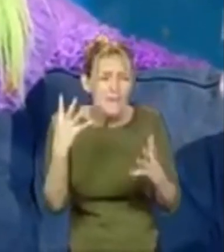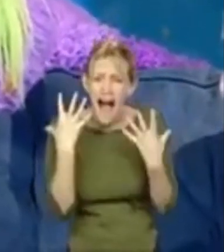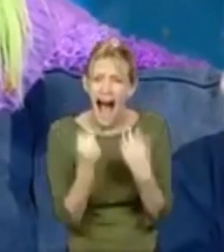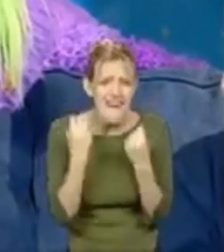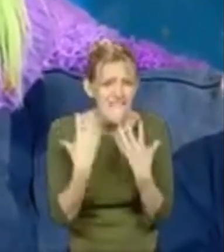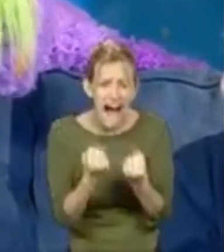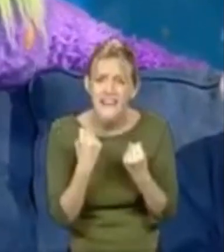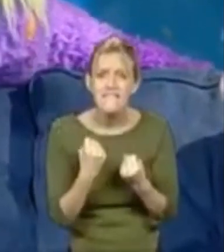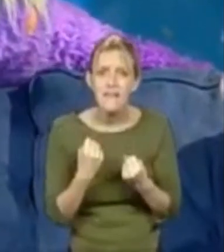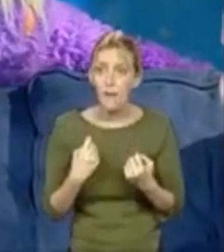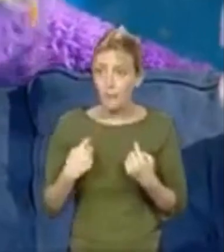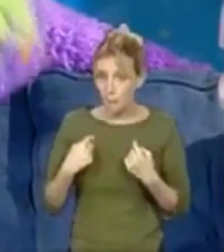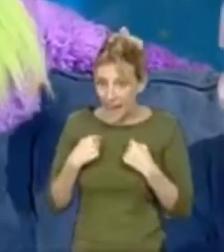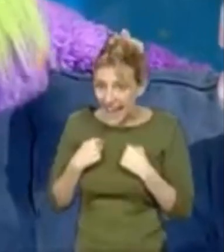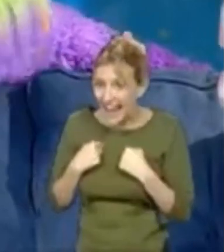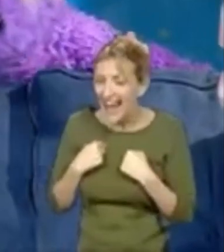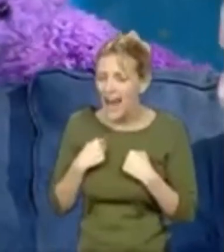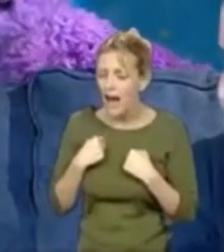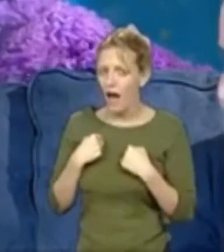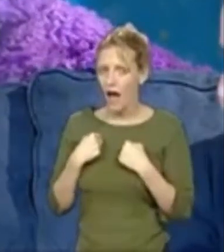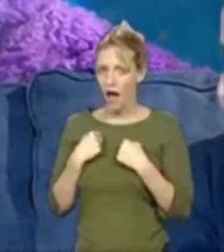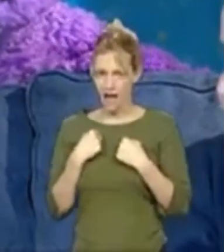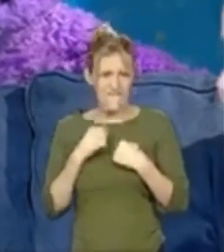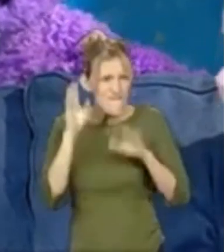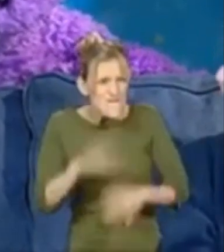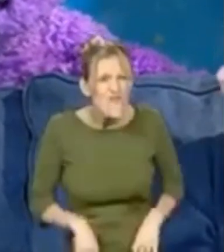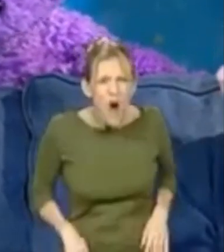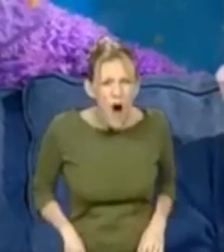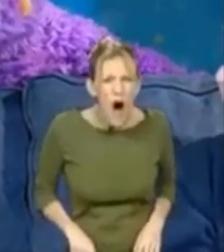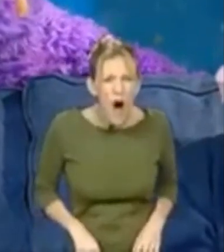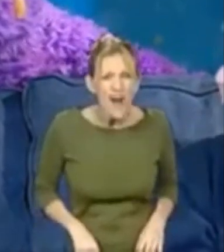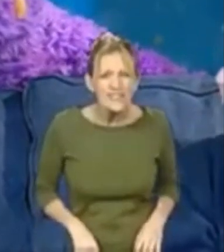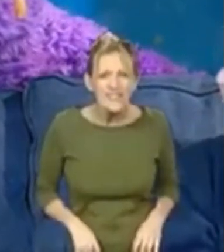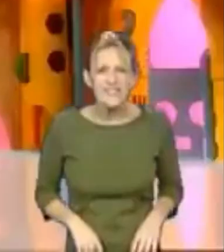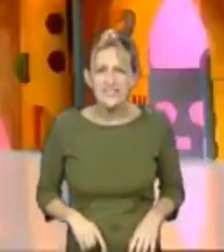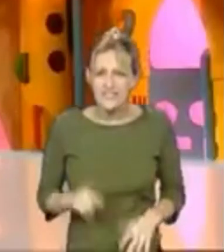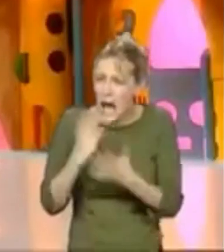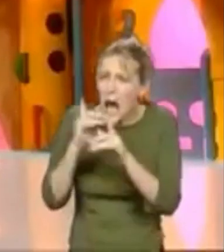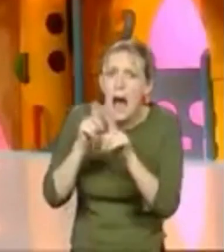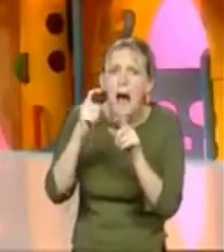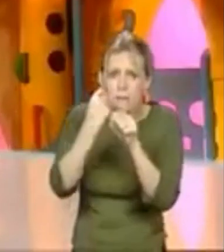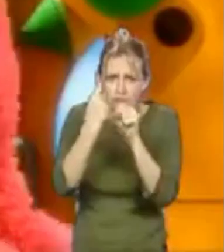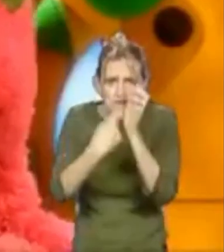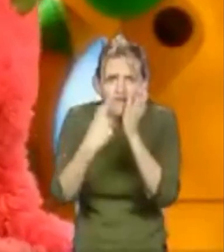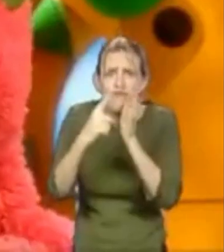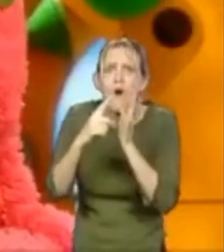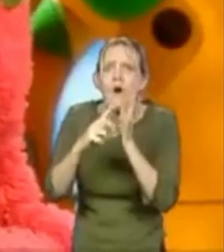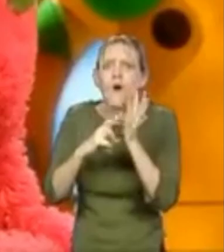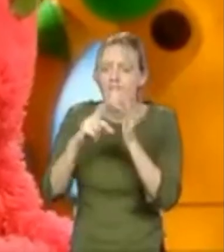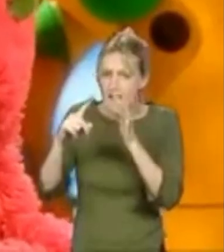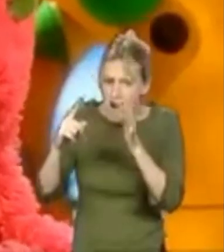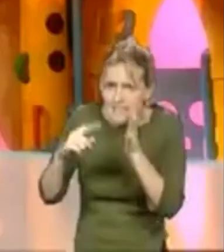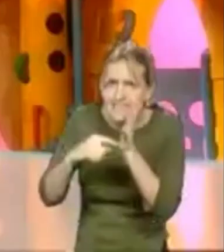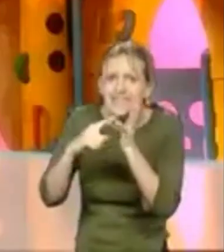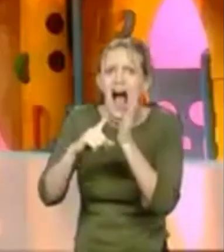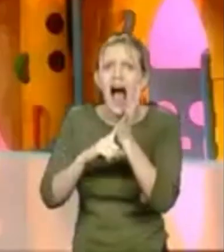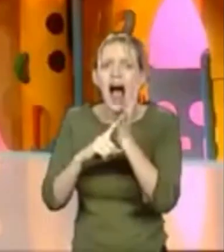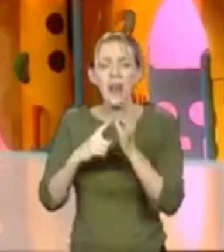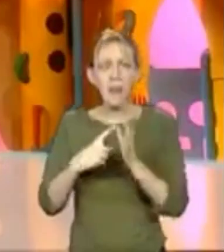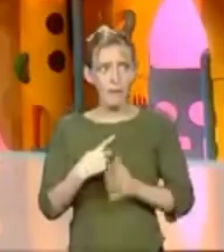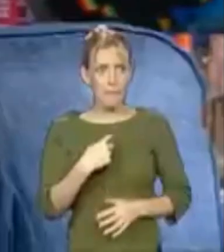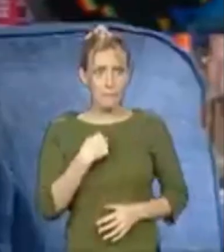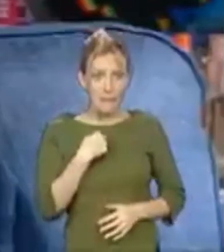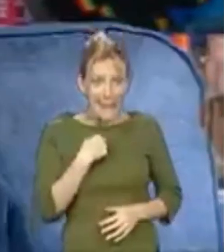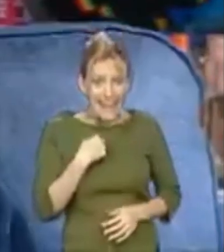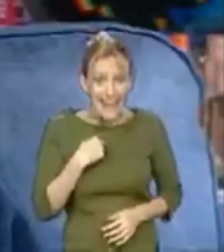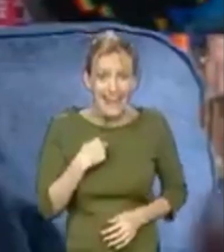already famous. Am I? Of course. So Groove, Tula, Roma and Hubba